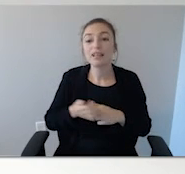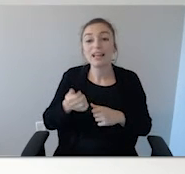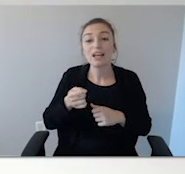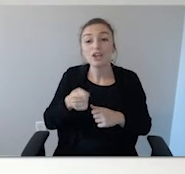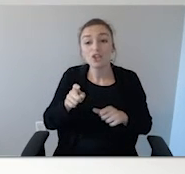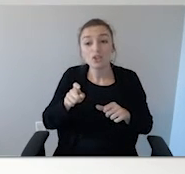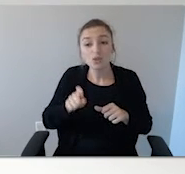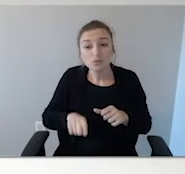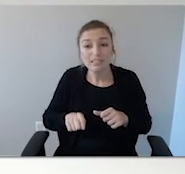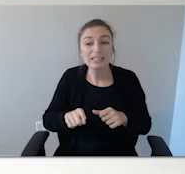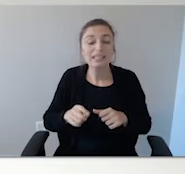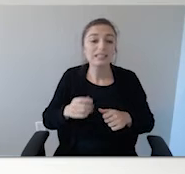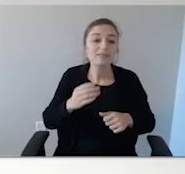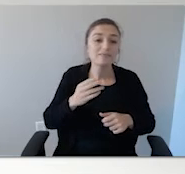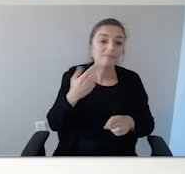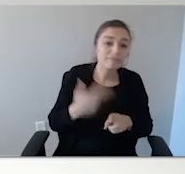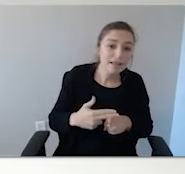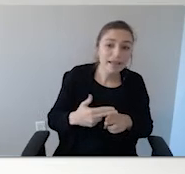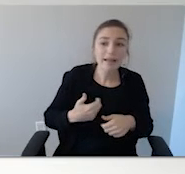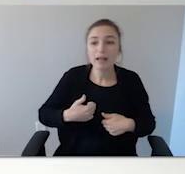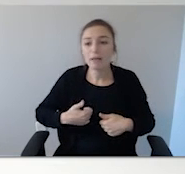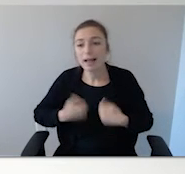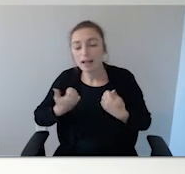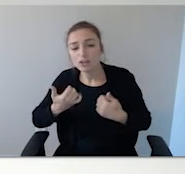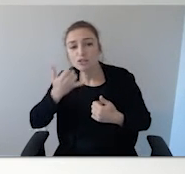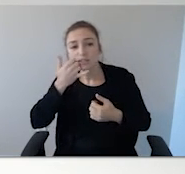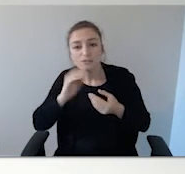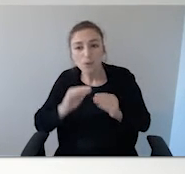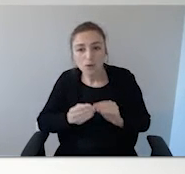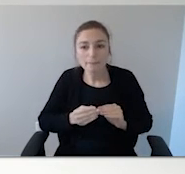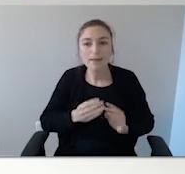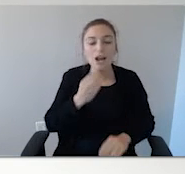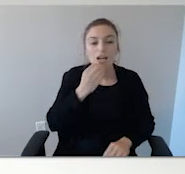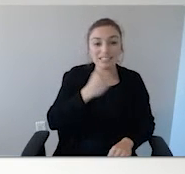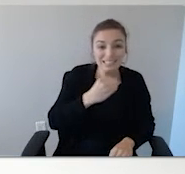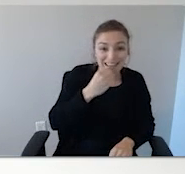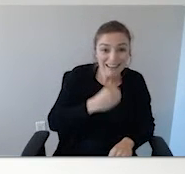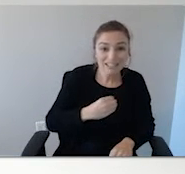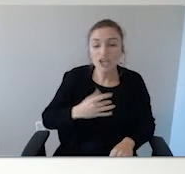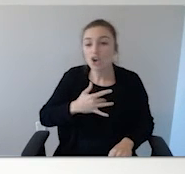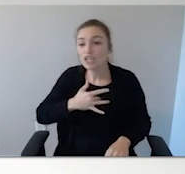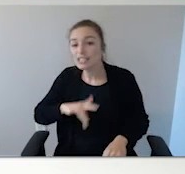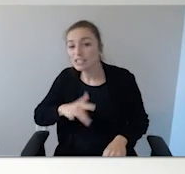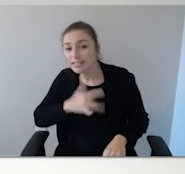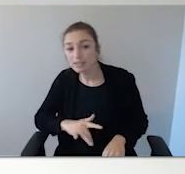Why do you need dietary information on there for a wandering situation or an elopement situation?